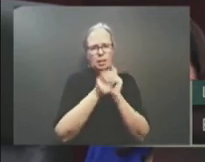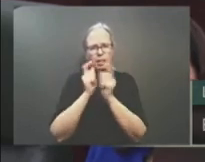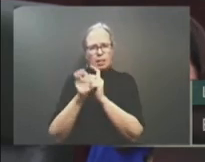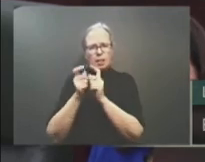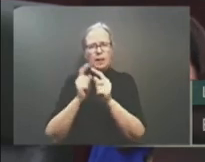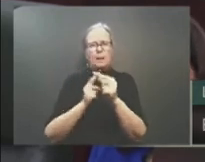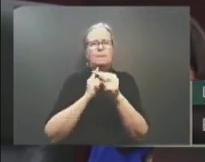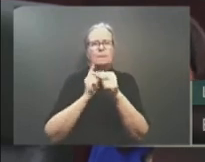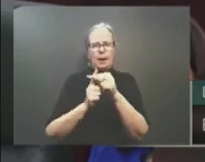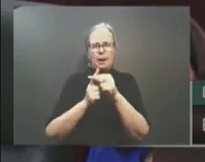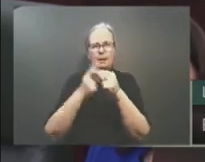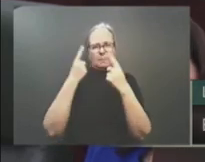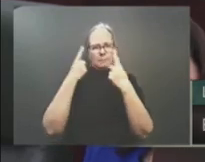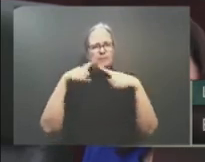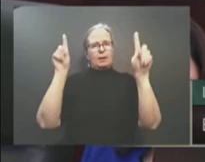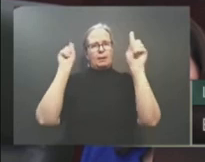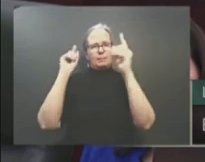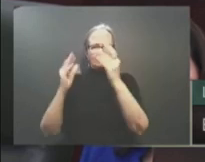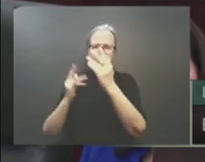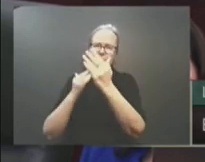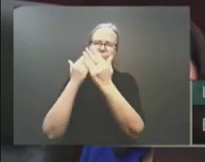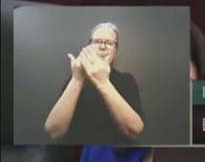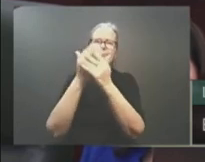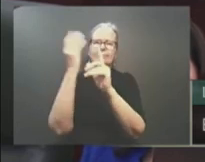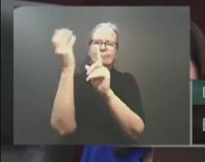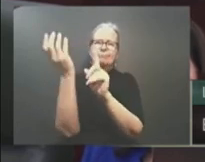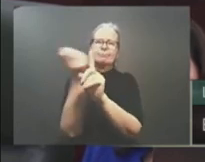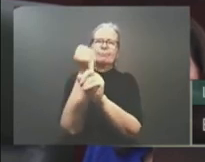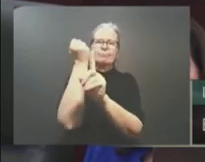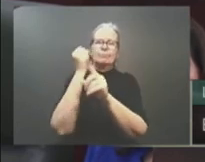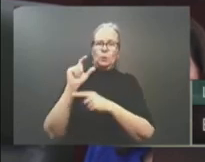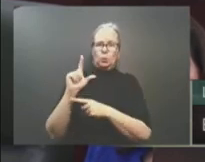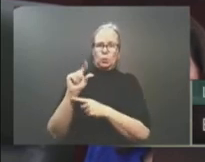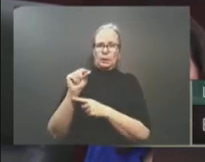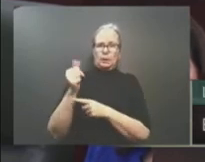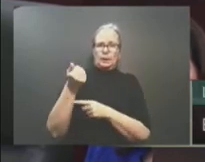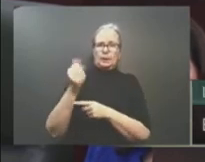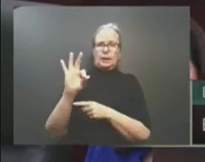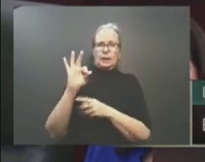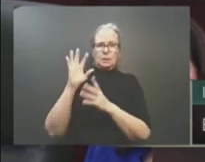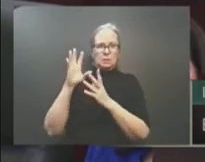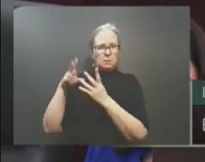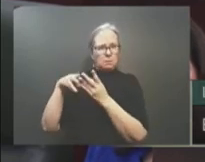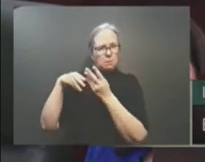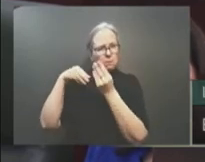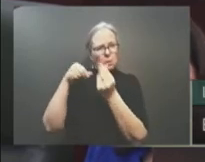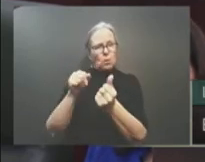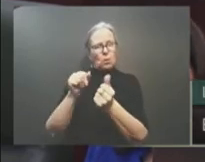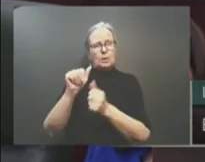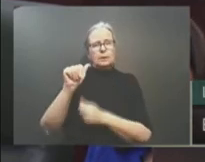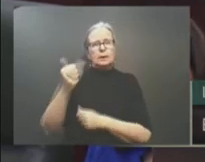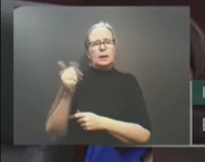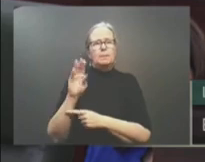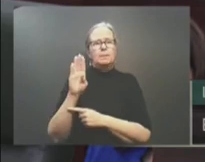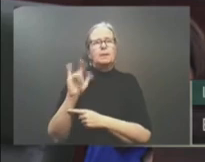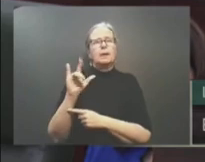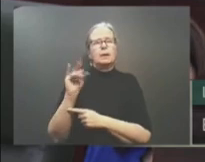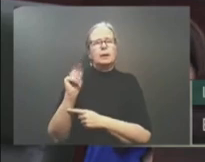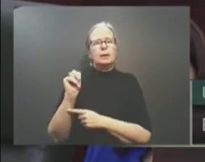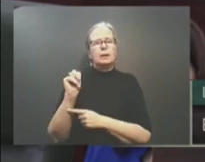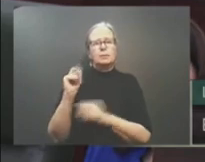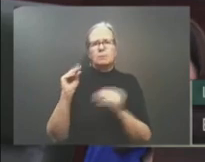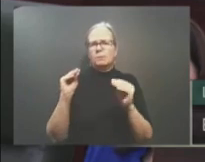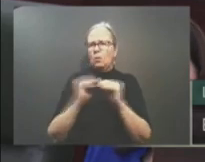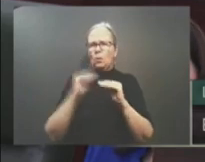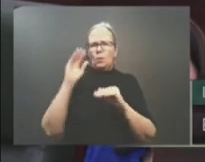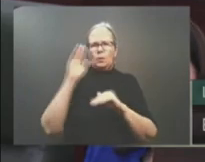and we were spending $10 billion more than comparable provinces on services without better outcomes. Our